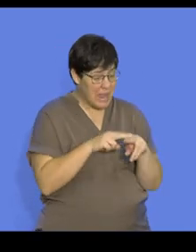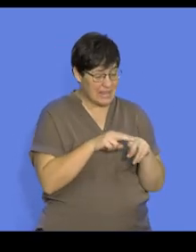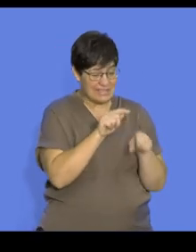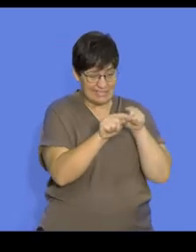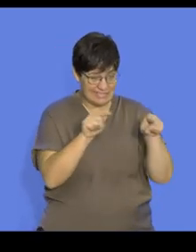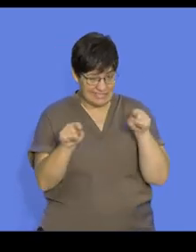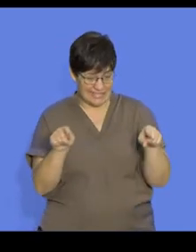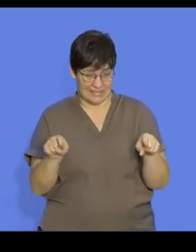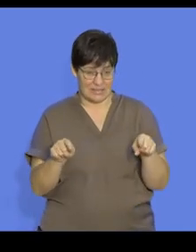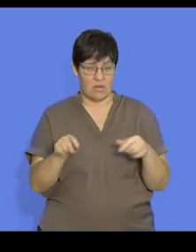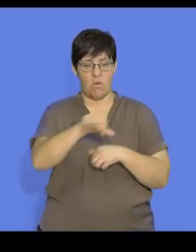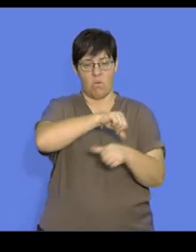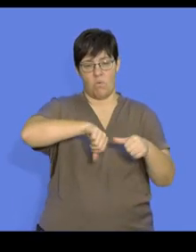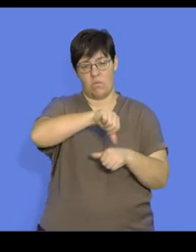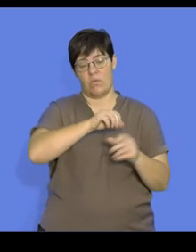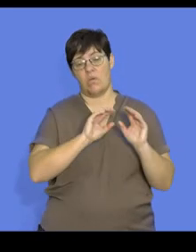the species.